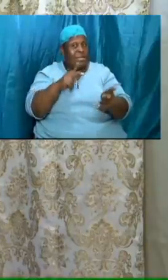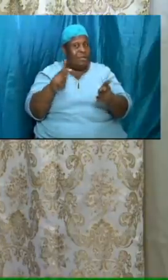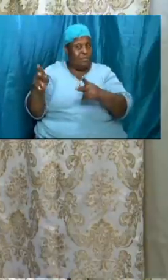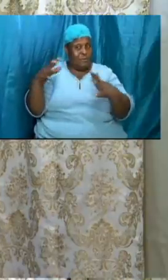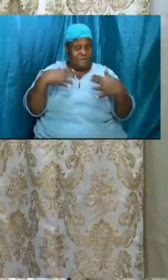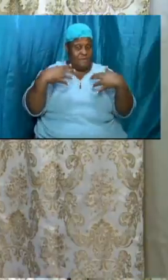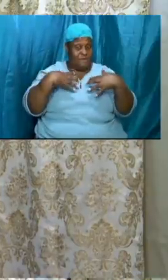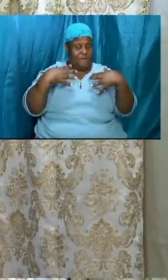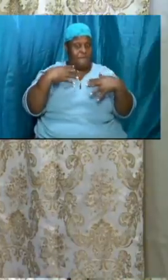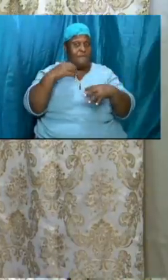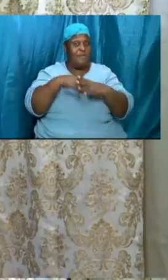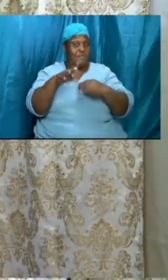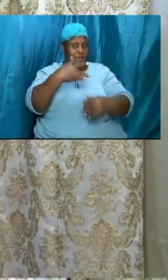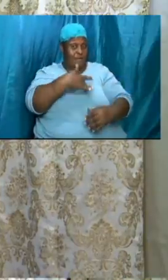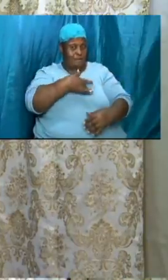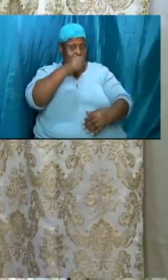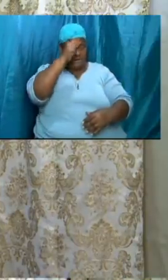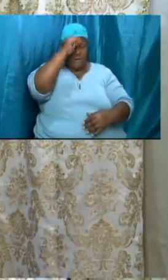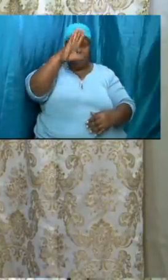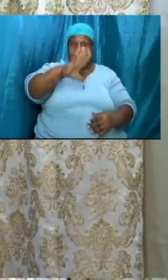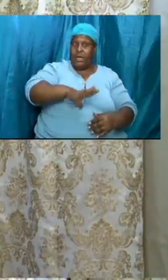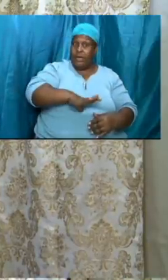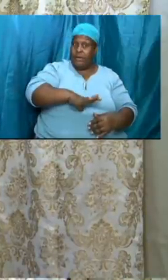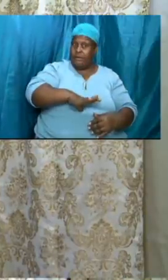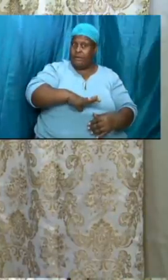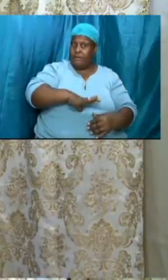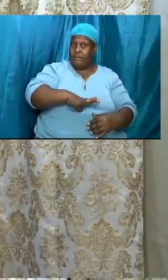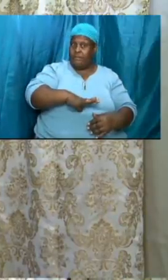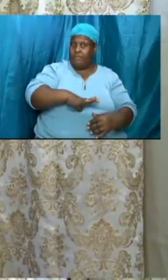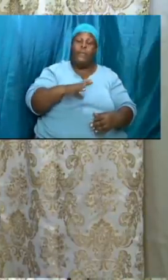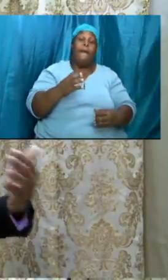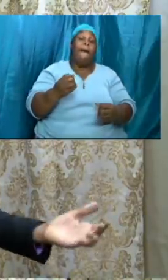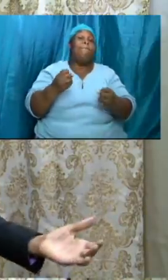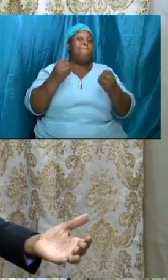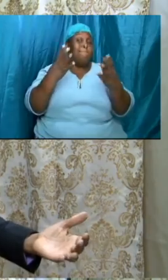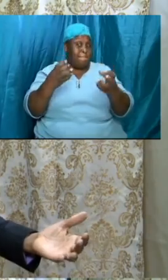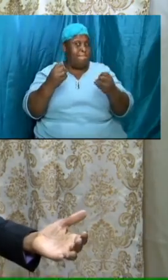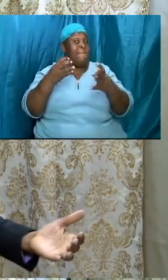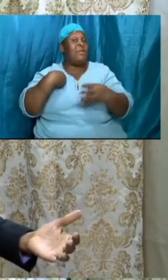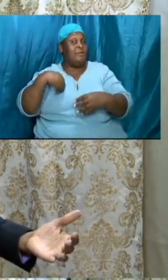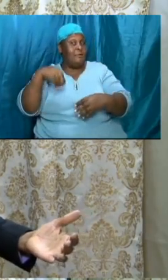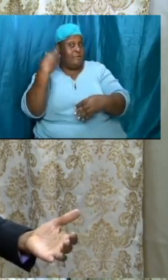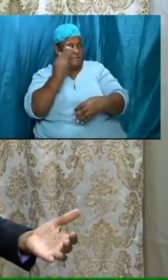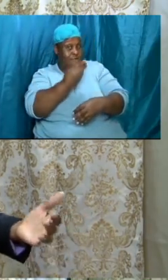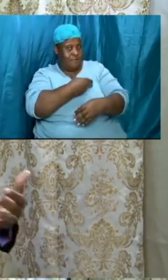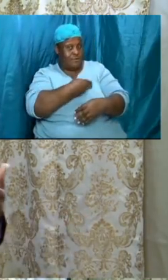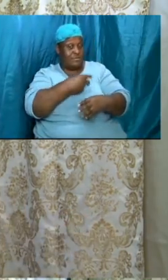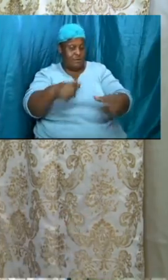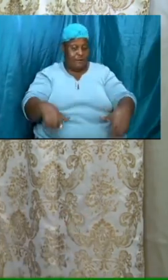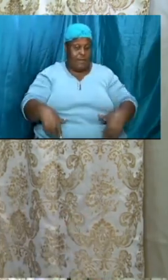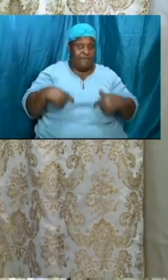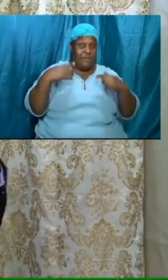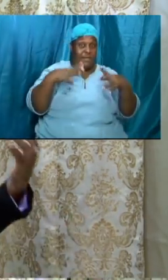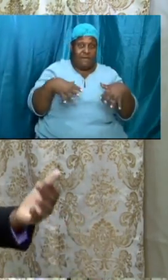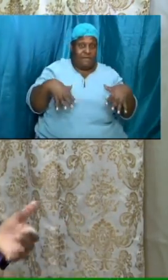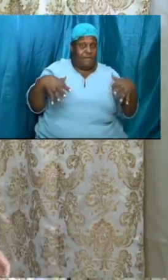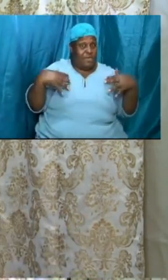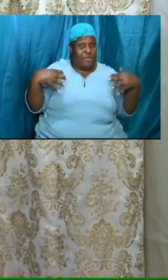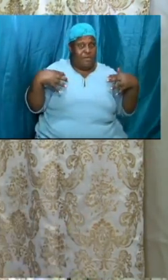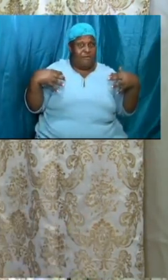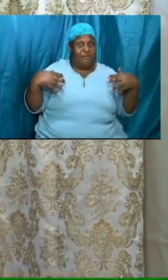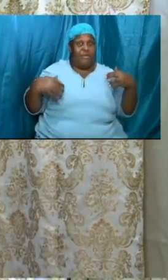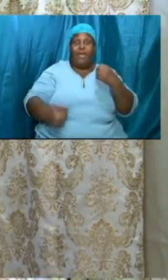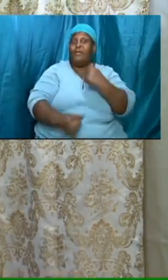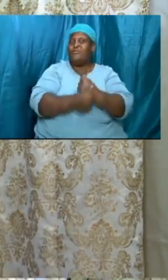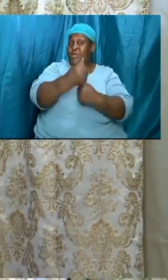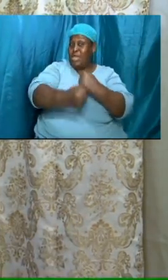ought to do that many of us are living fearless and as a result dangerously